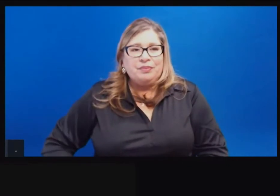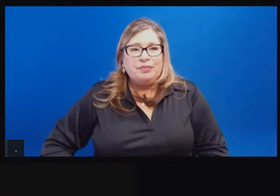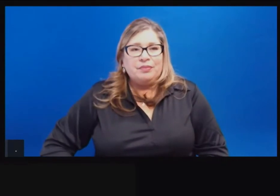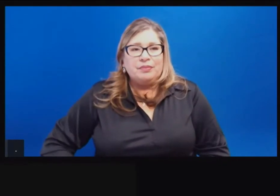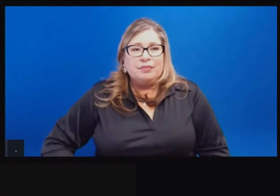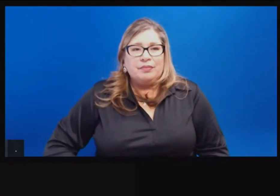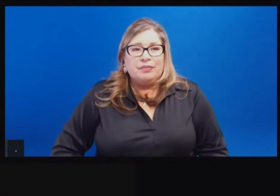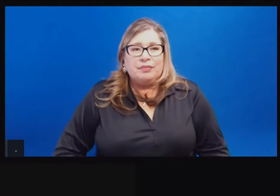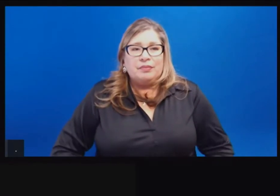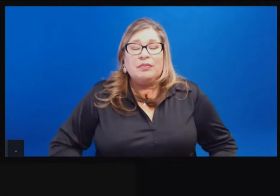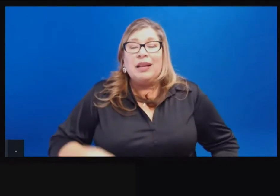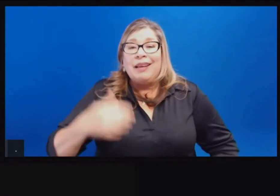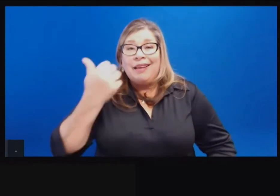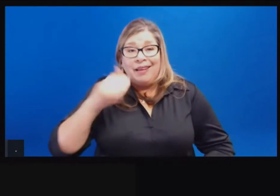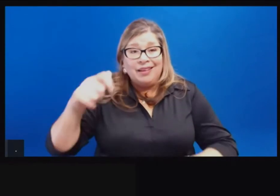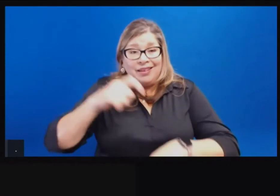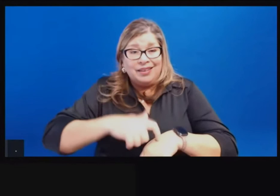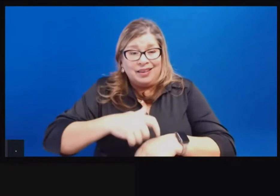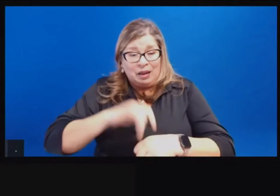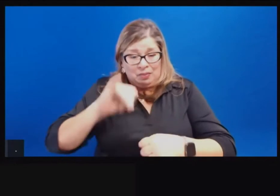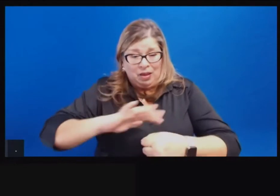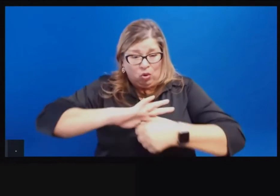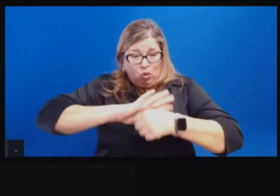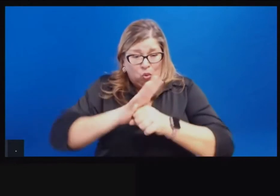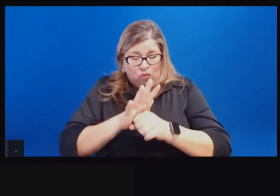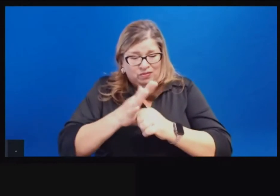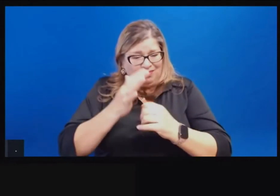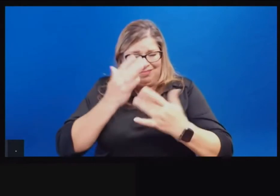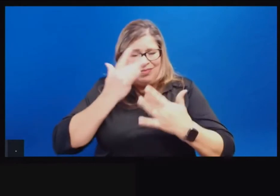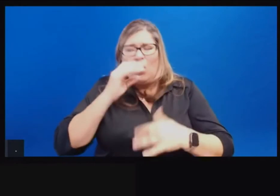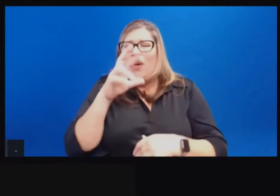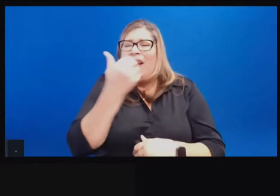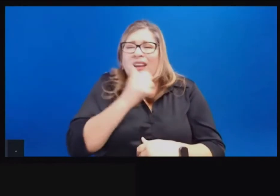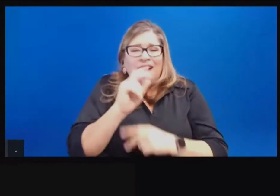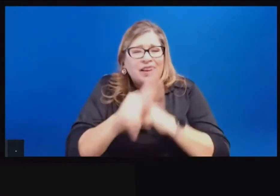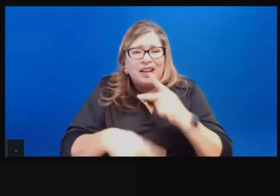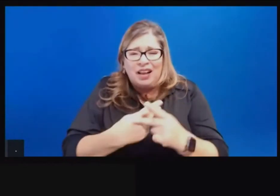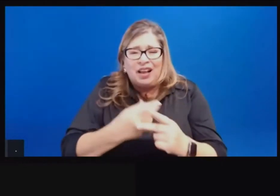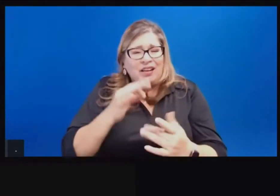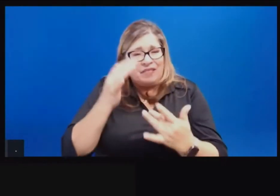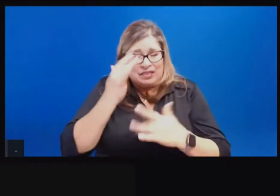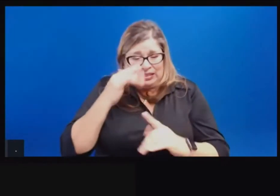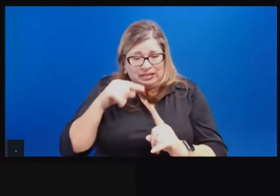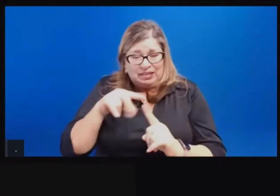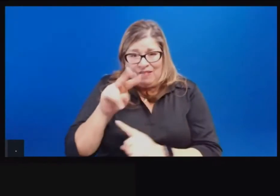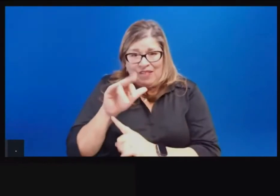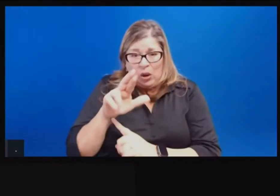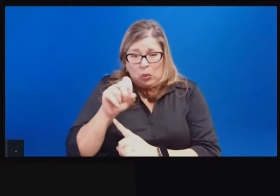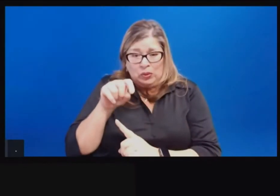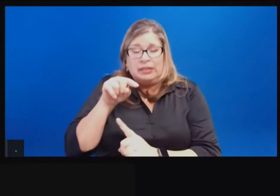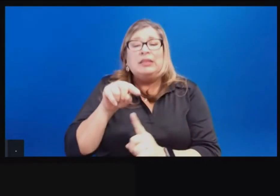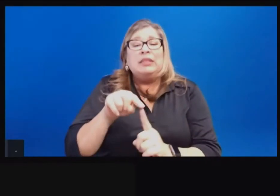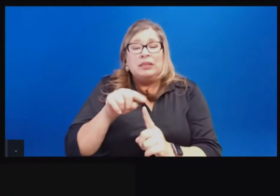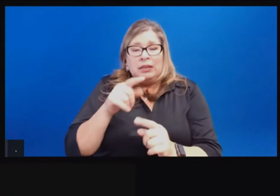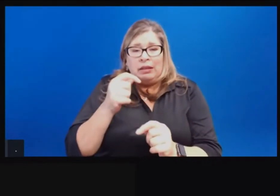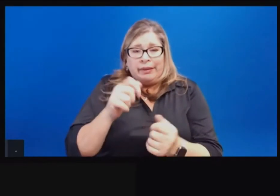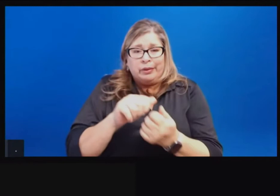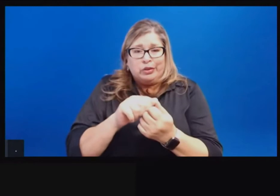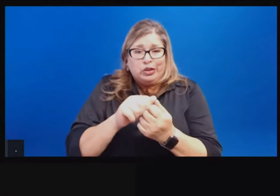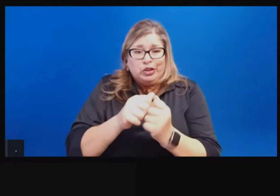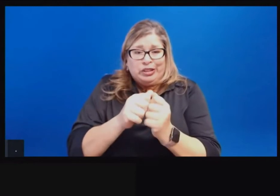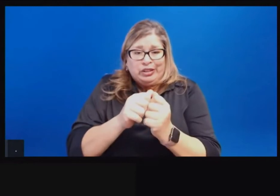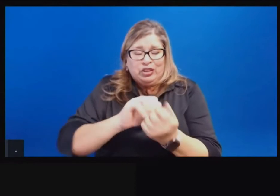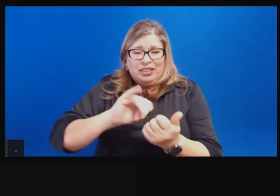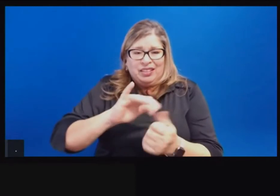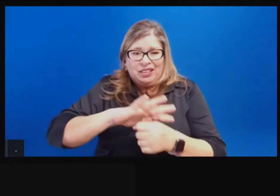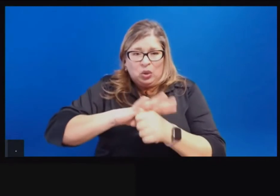We really do, uh, you know, the variant of a virus is a slight tweak in the genetic sequence in that sort of